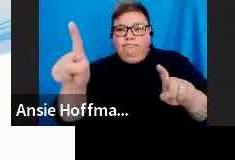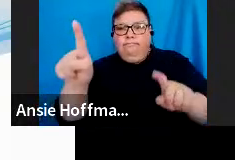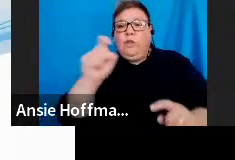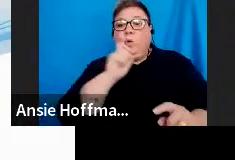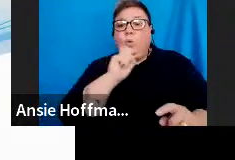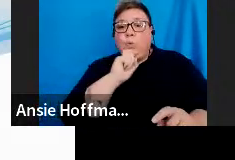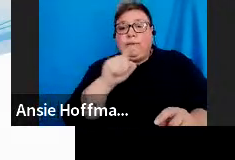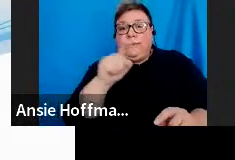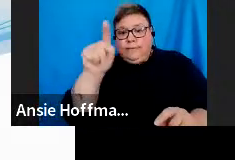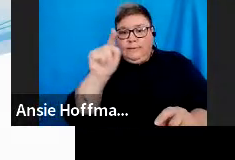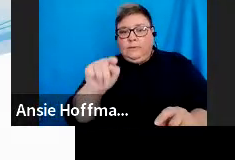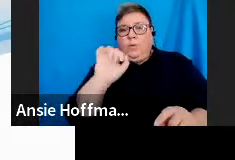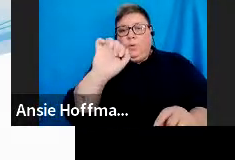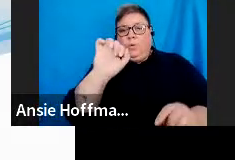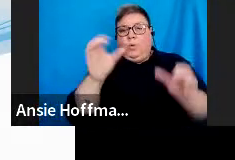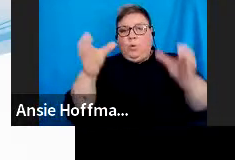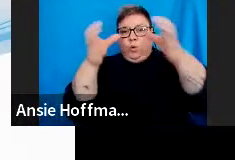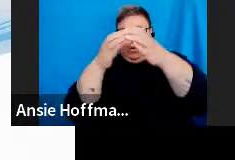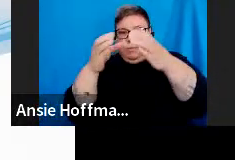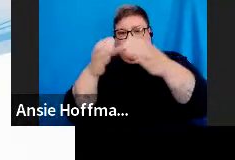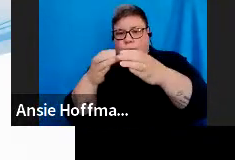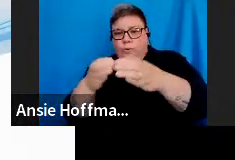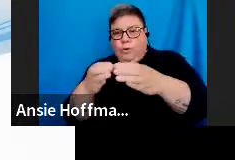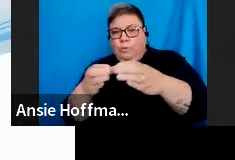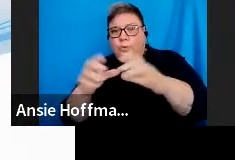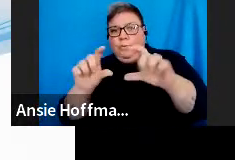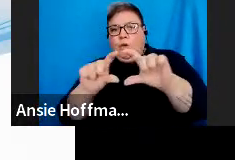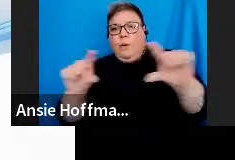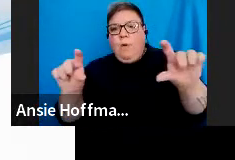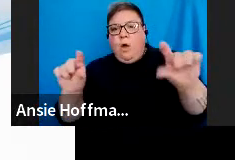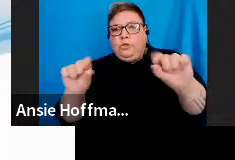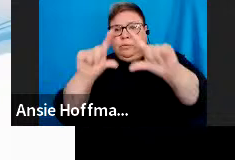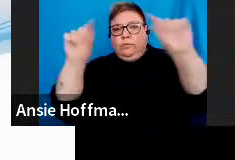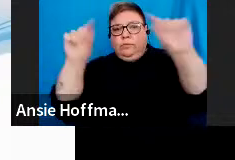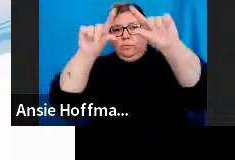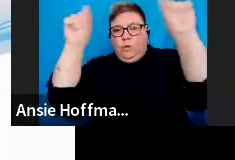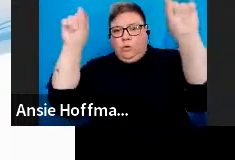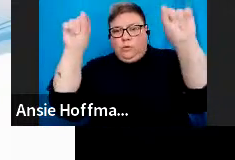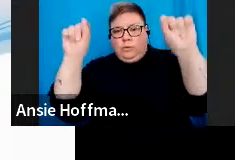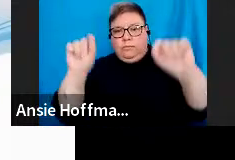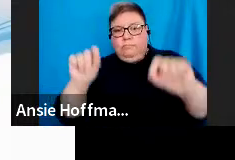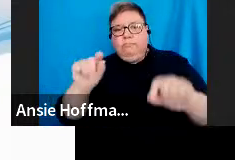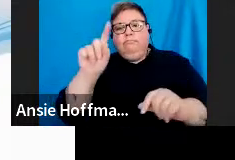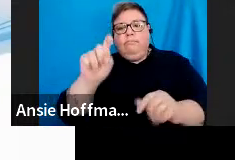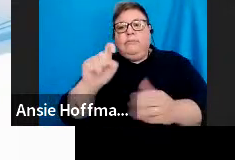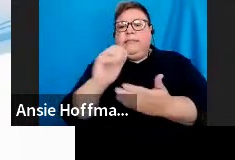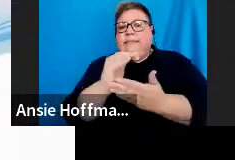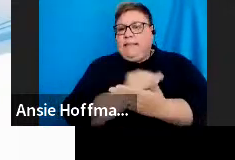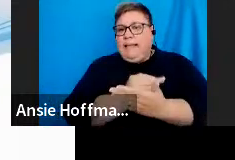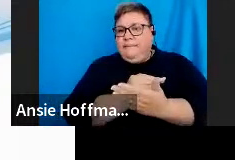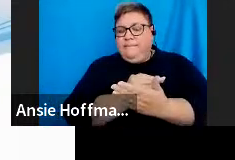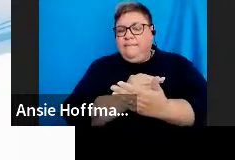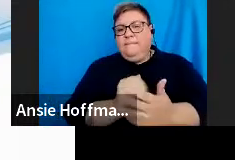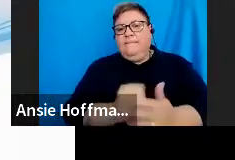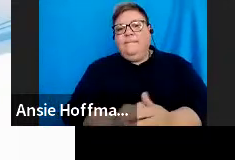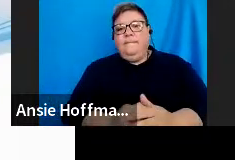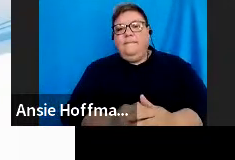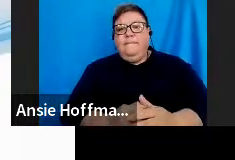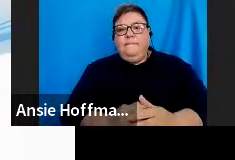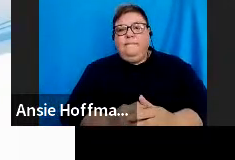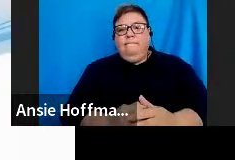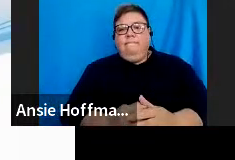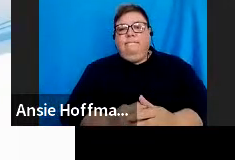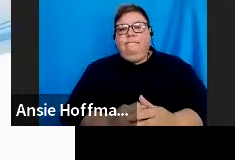be in the group in this gray box here. Then you're going to click on save and that will complete